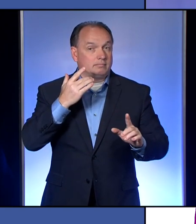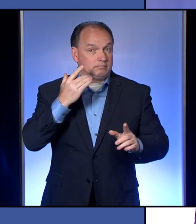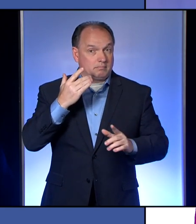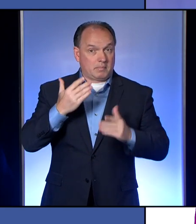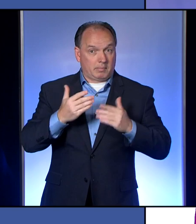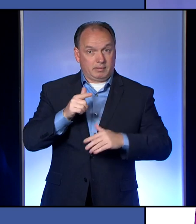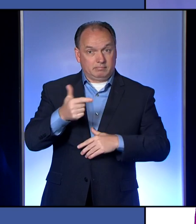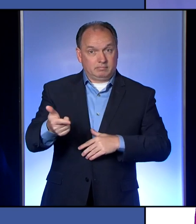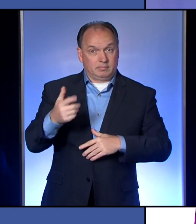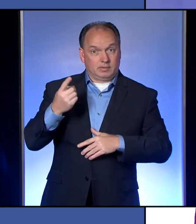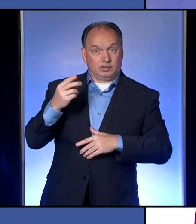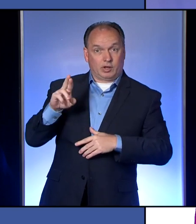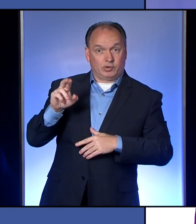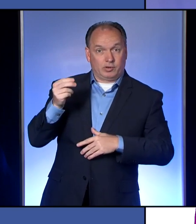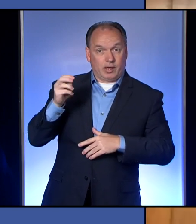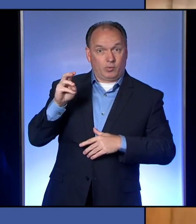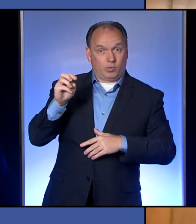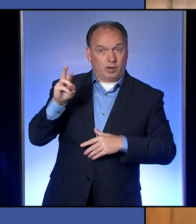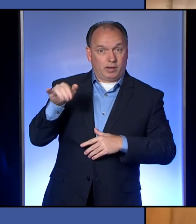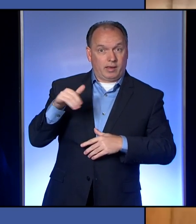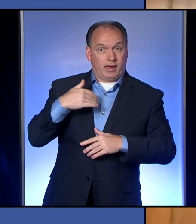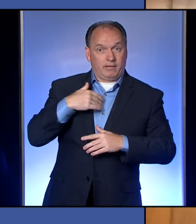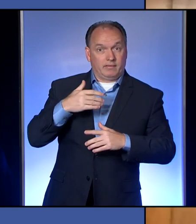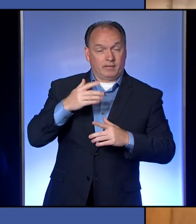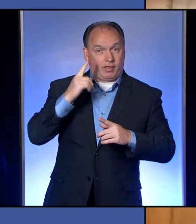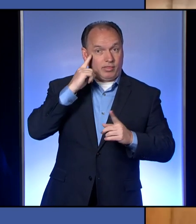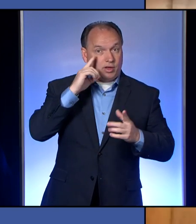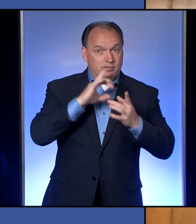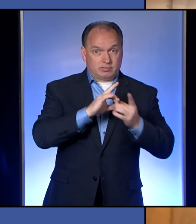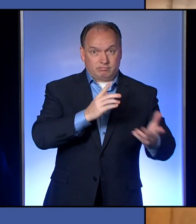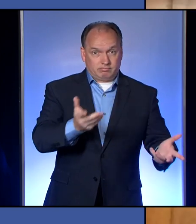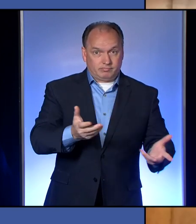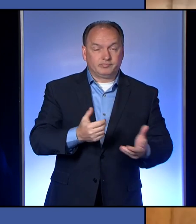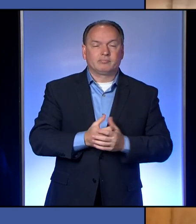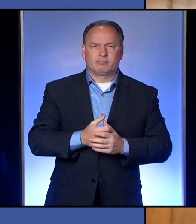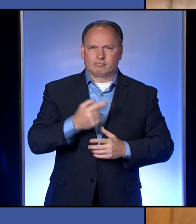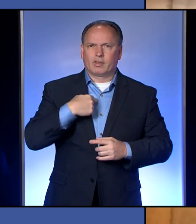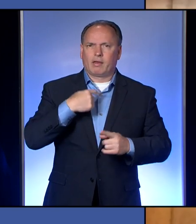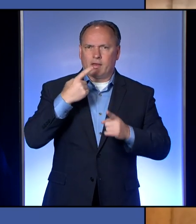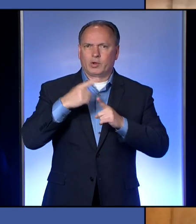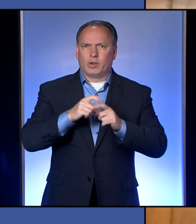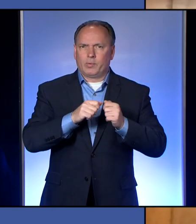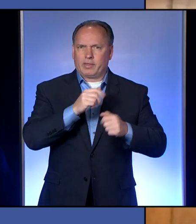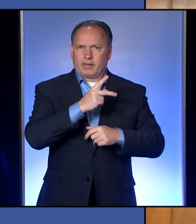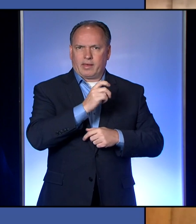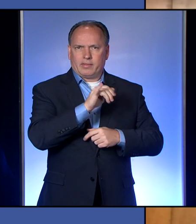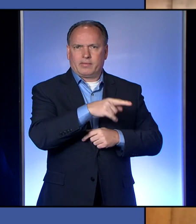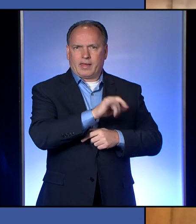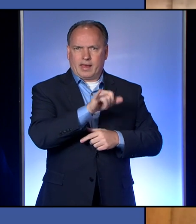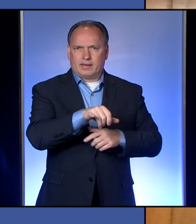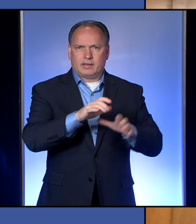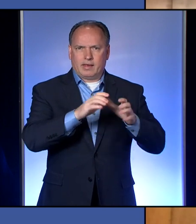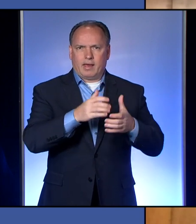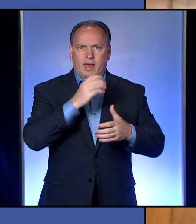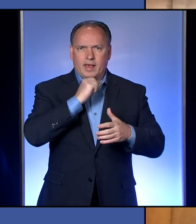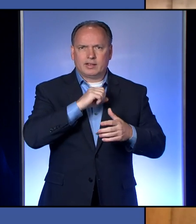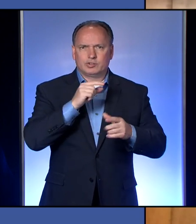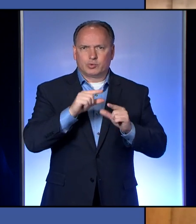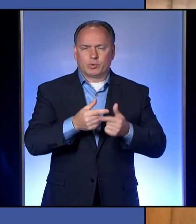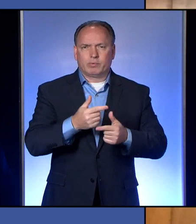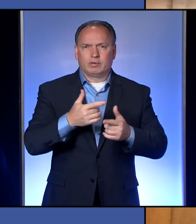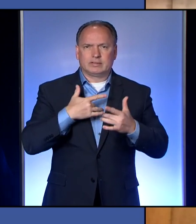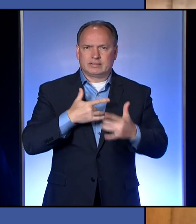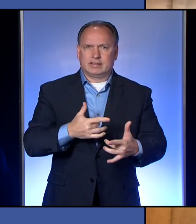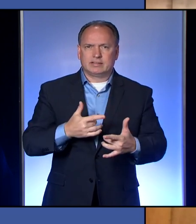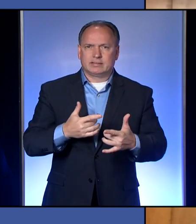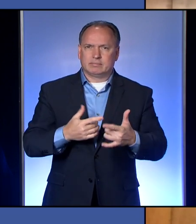other thoughts on that. I would actually agree with Kathy, I think that this is the age group that is more likely,